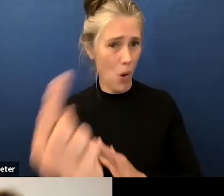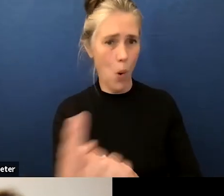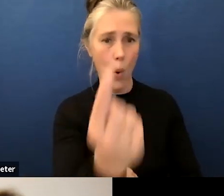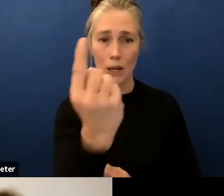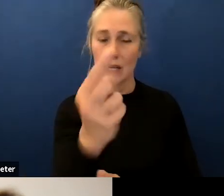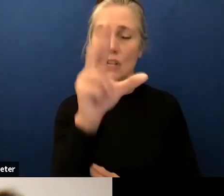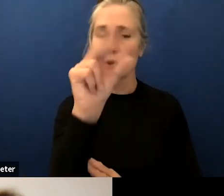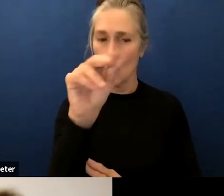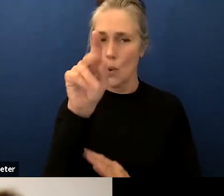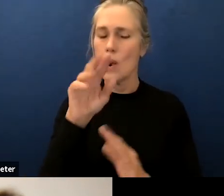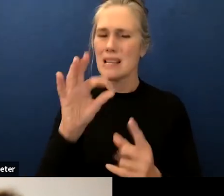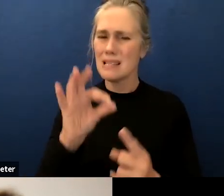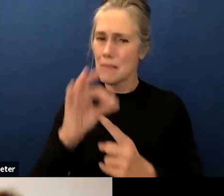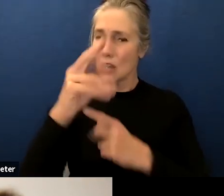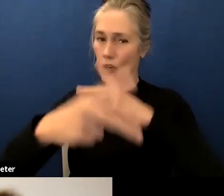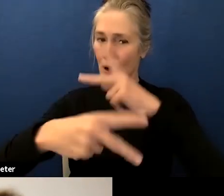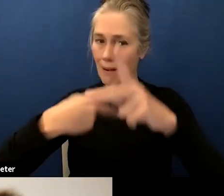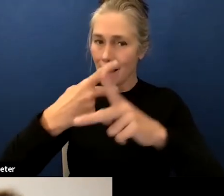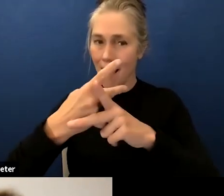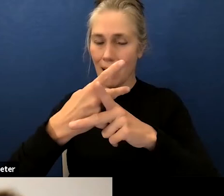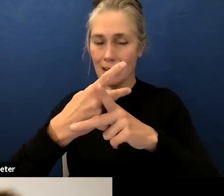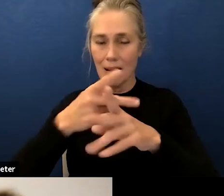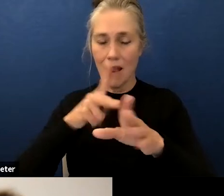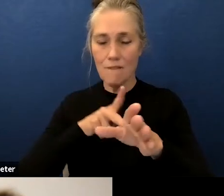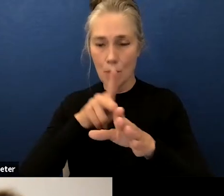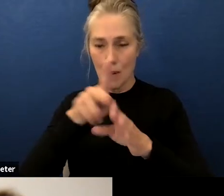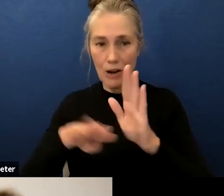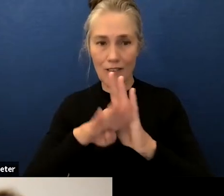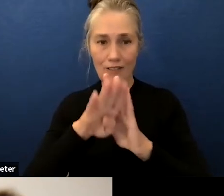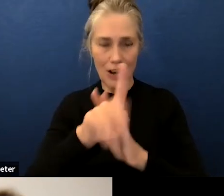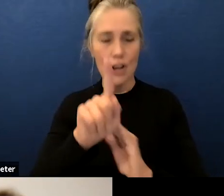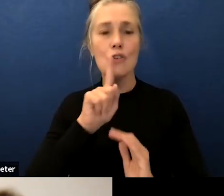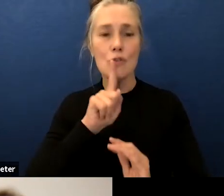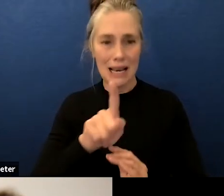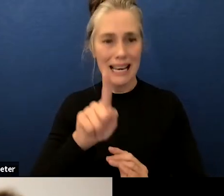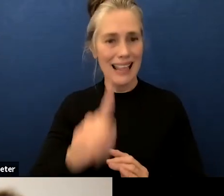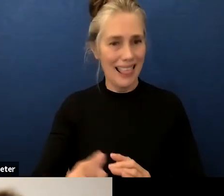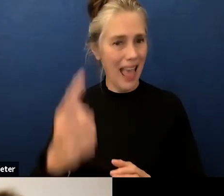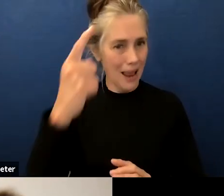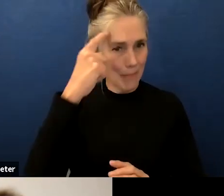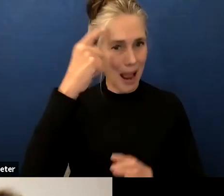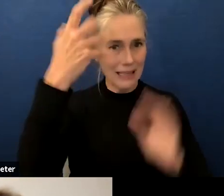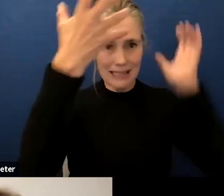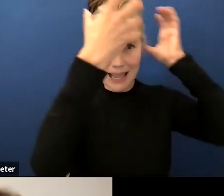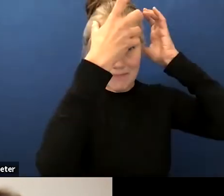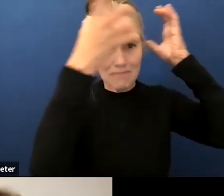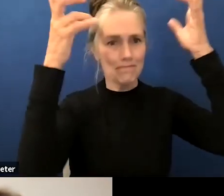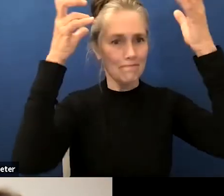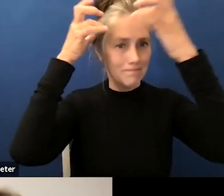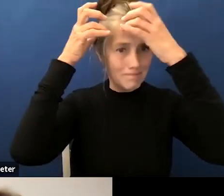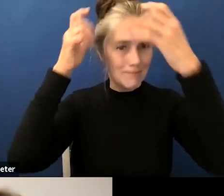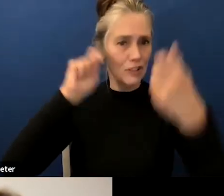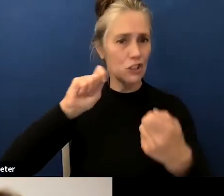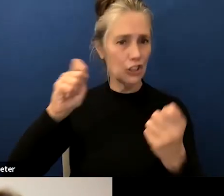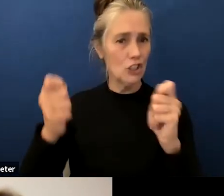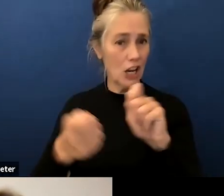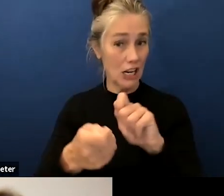to um an entire mindset change it has been huge next slide